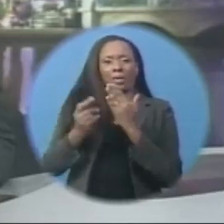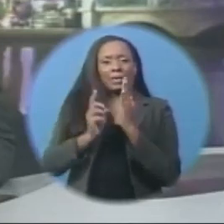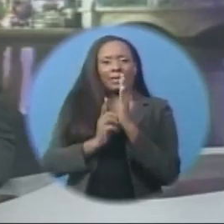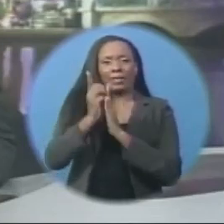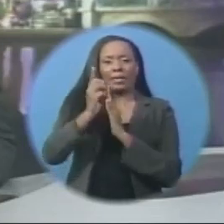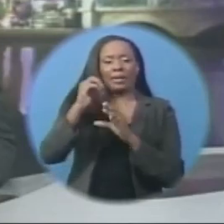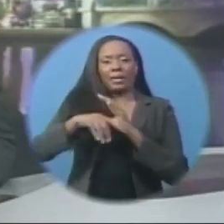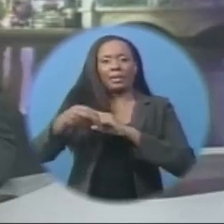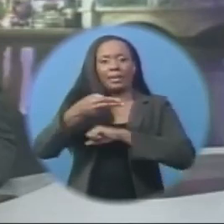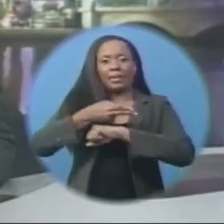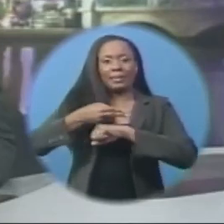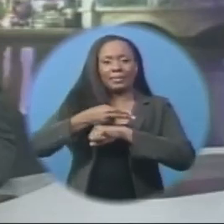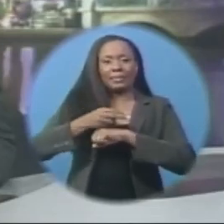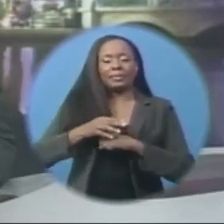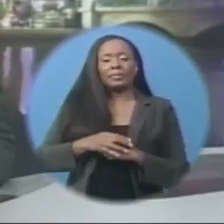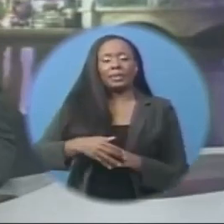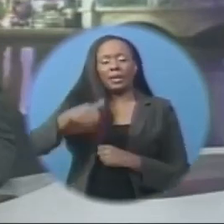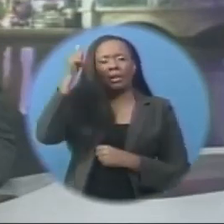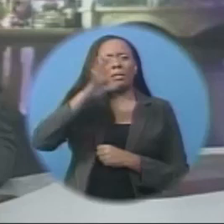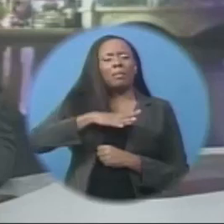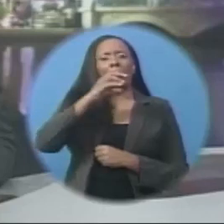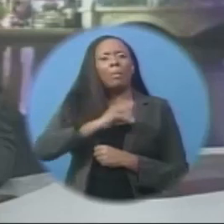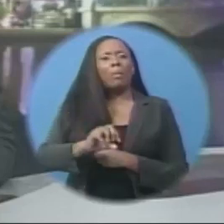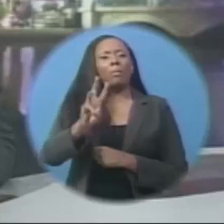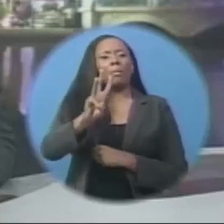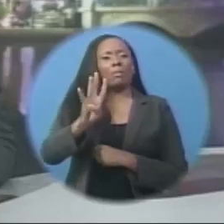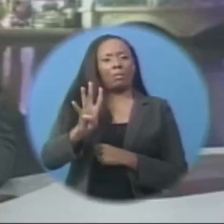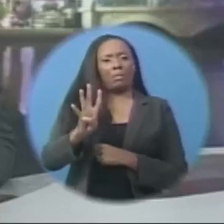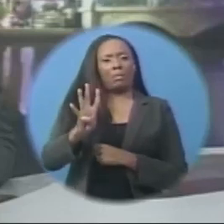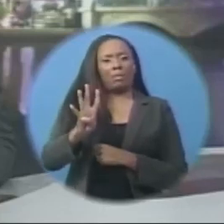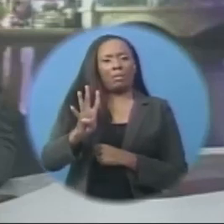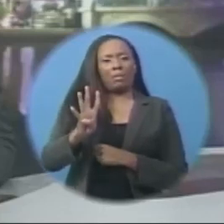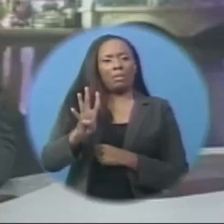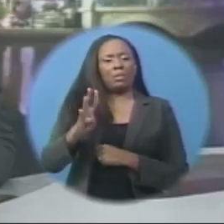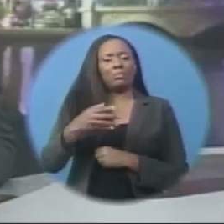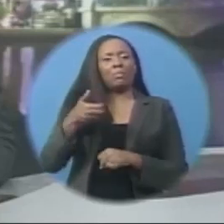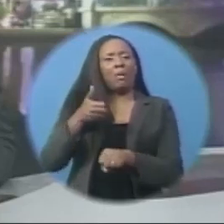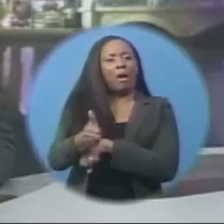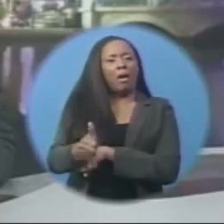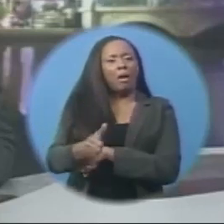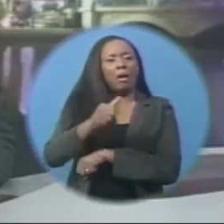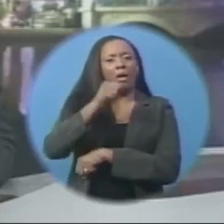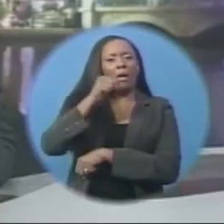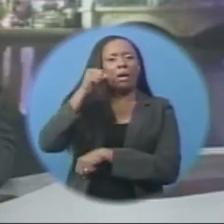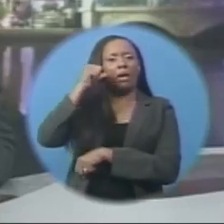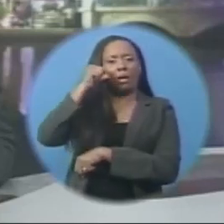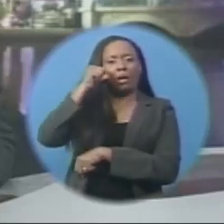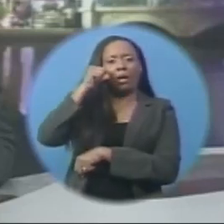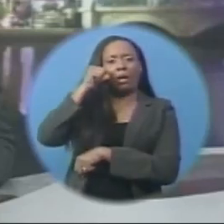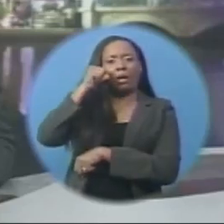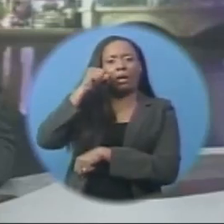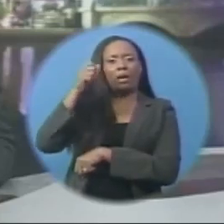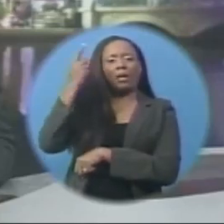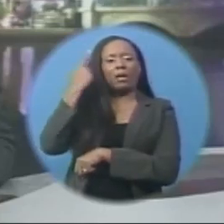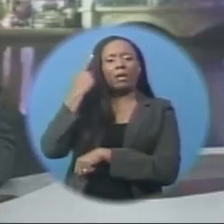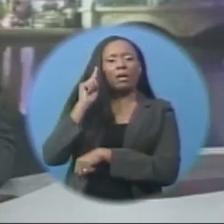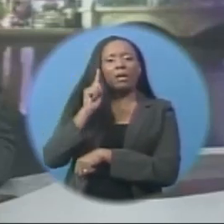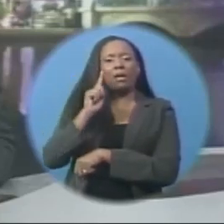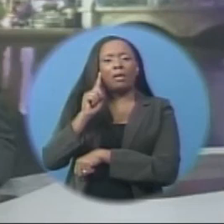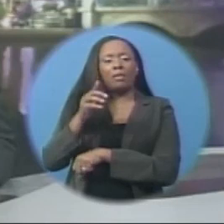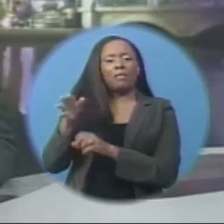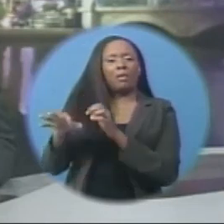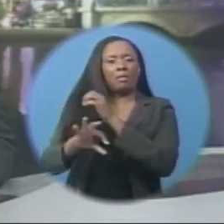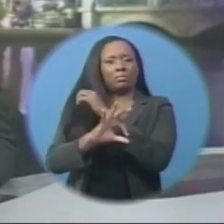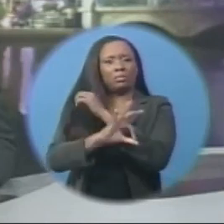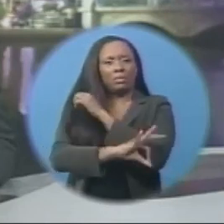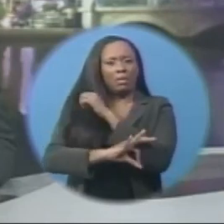DOJ says 64-year-old Joseph Baptiste of Fulton in Maryland was charged yesterday with one count of conspiracy to violate